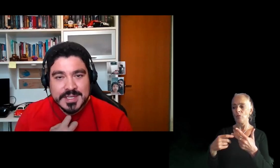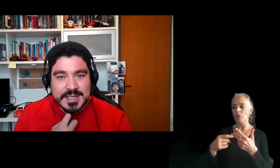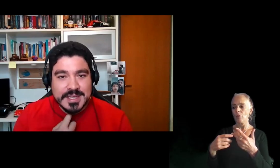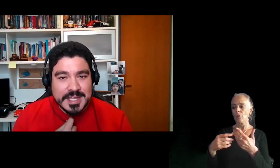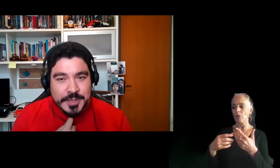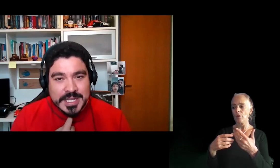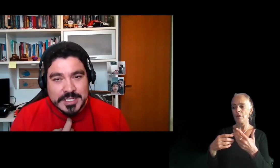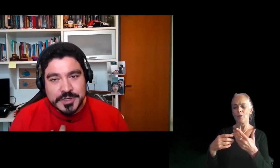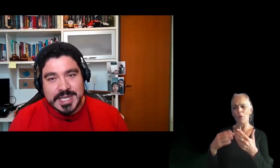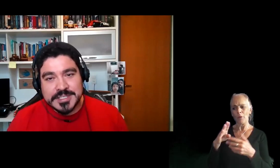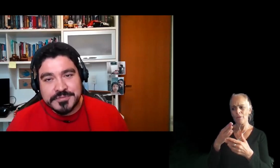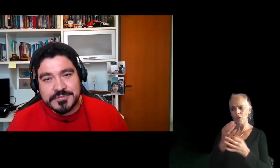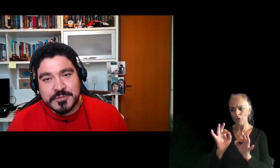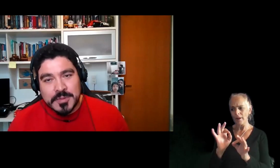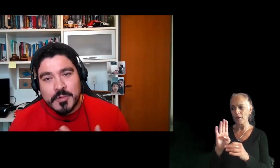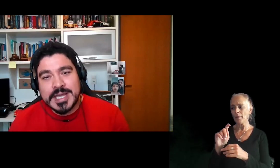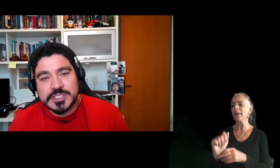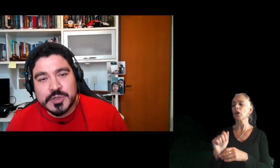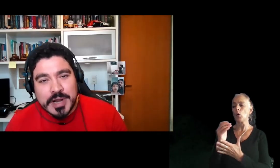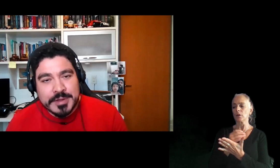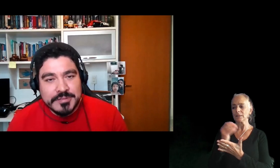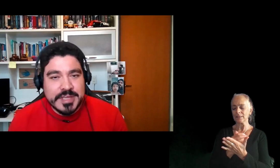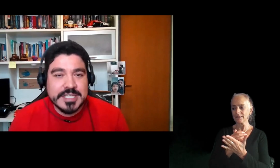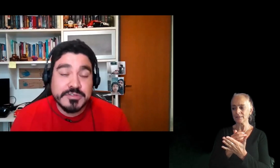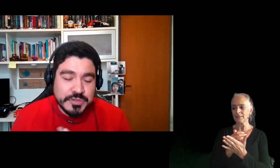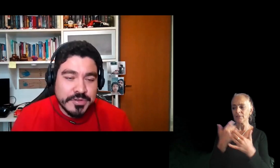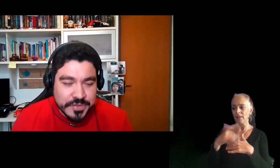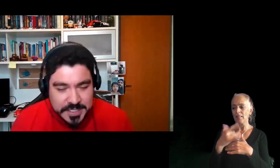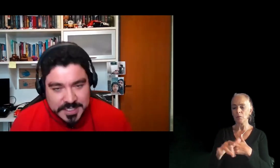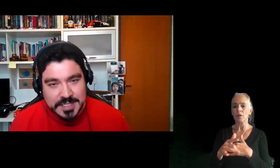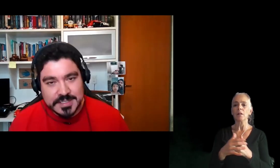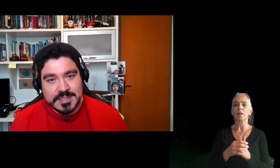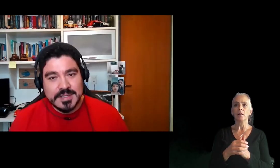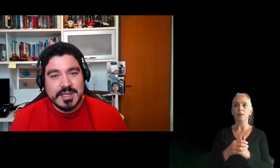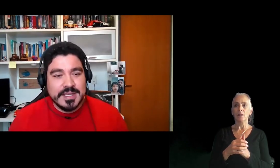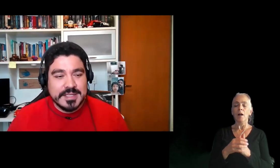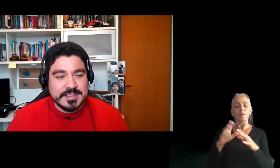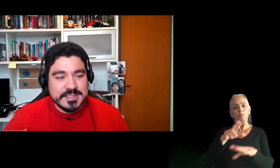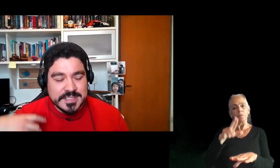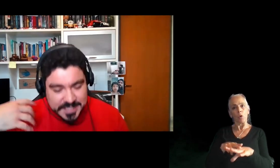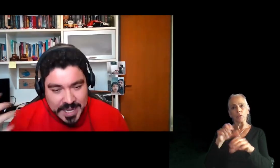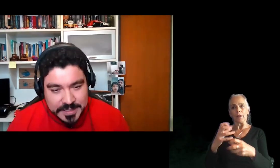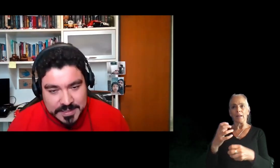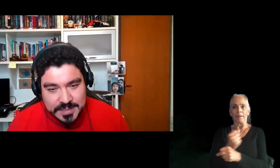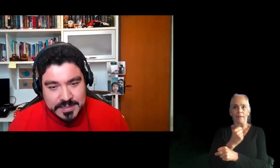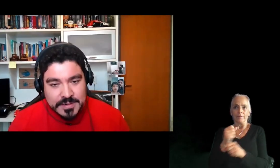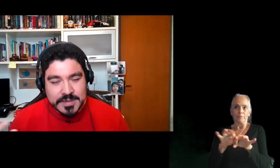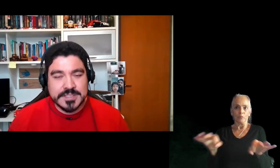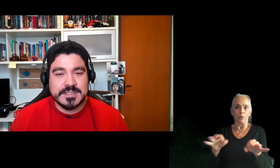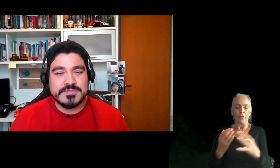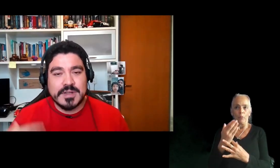and we cannot forget the formal way to grab qualification through university in designing